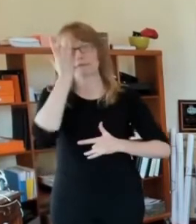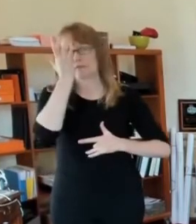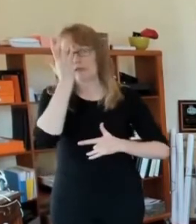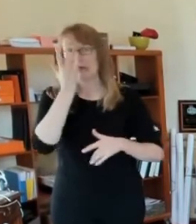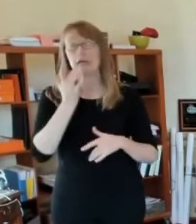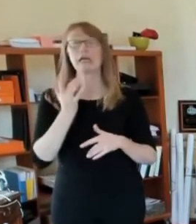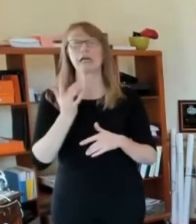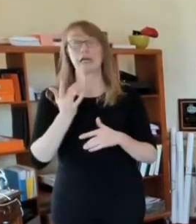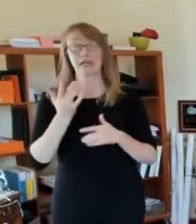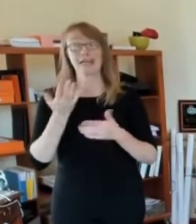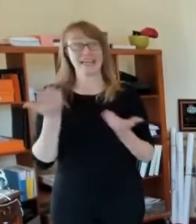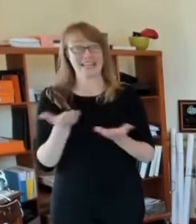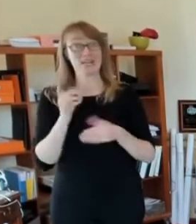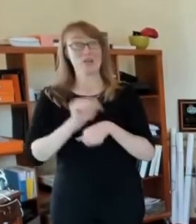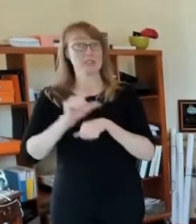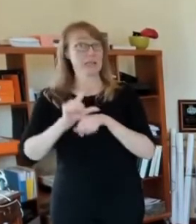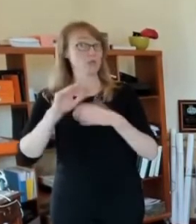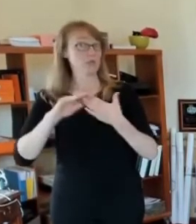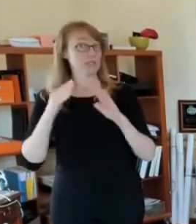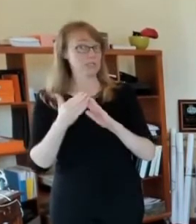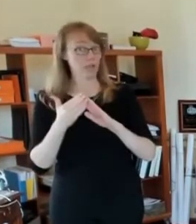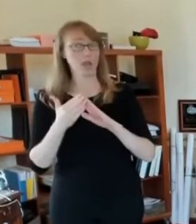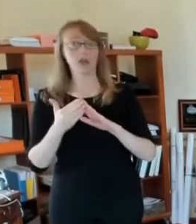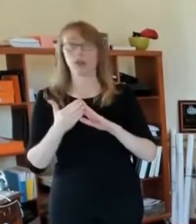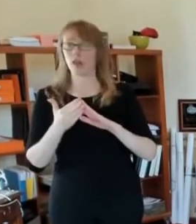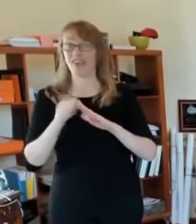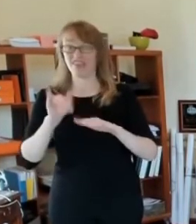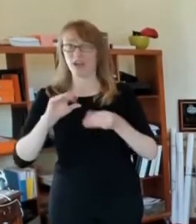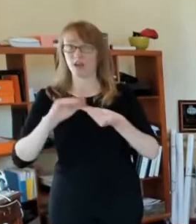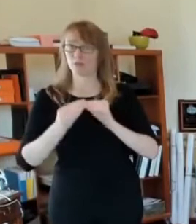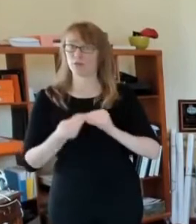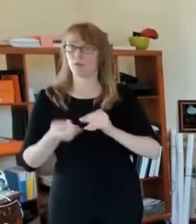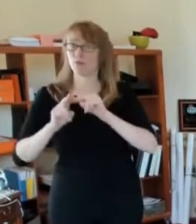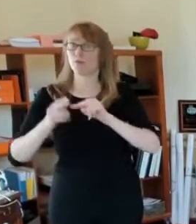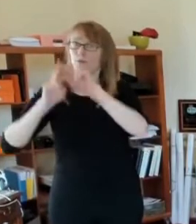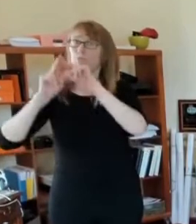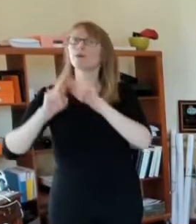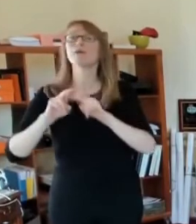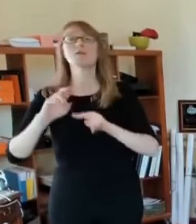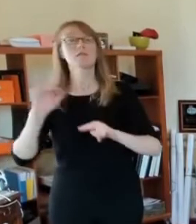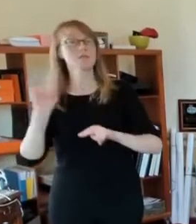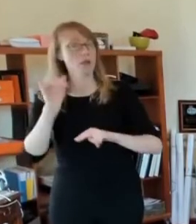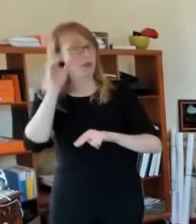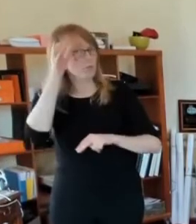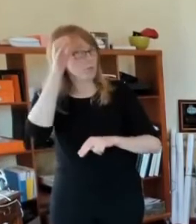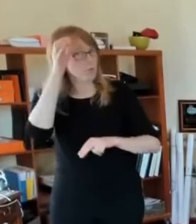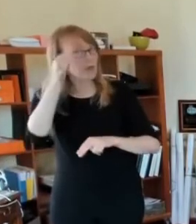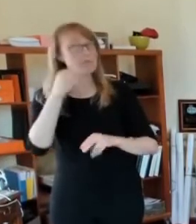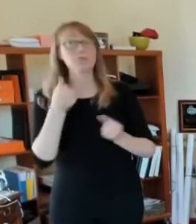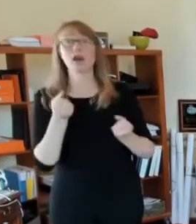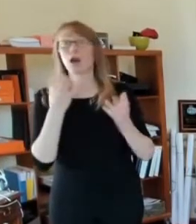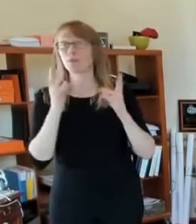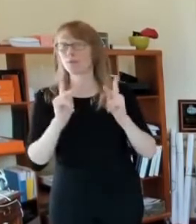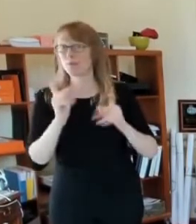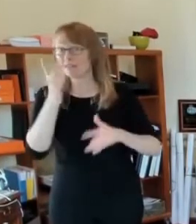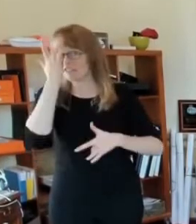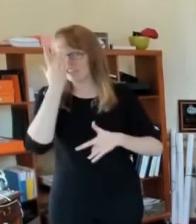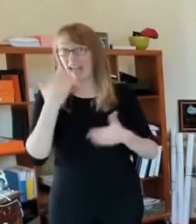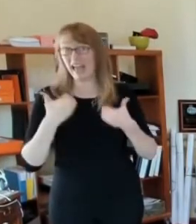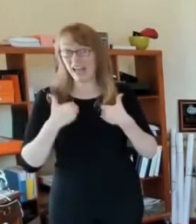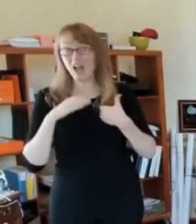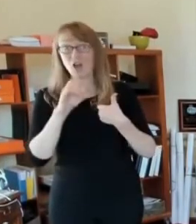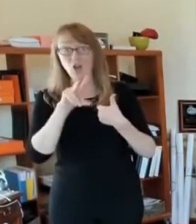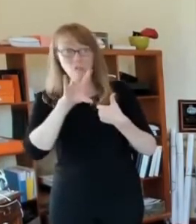cases, but also in terms of how many people are in the hospital in ICU and on ventilators. We're very concerned